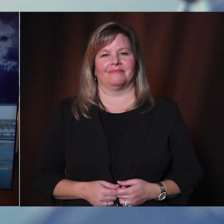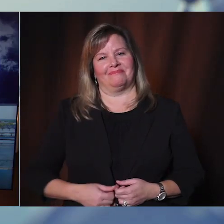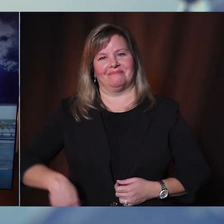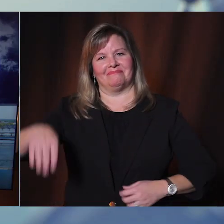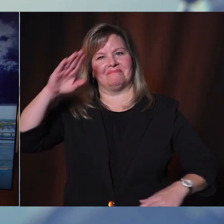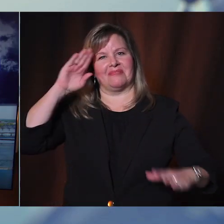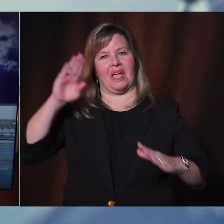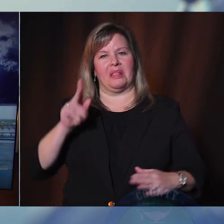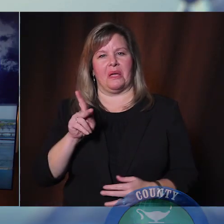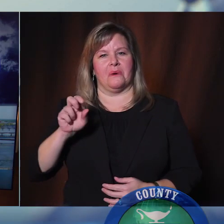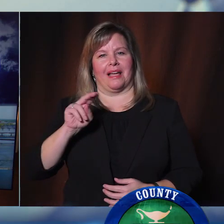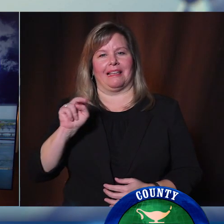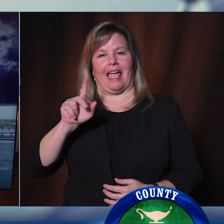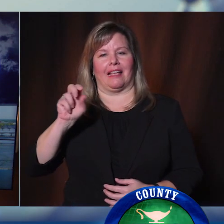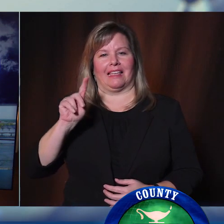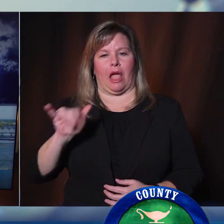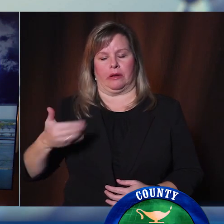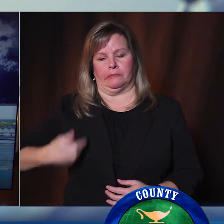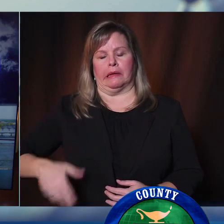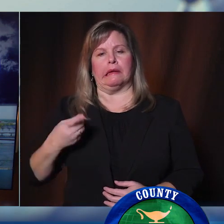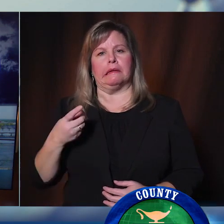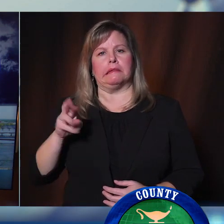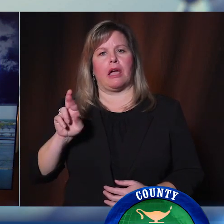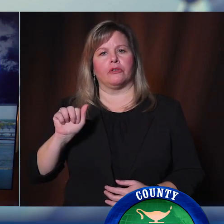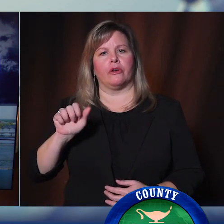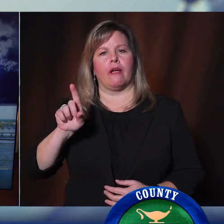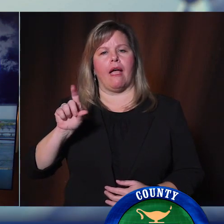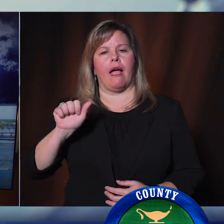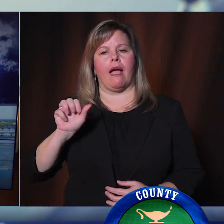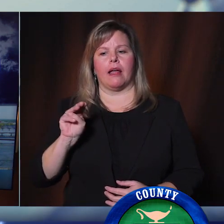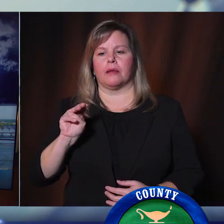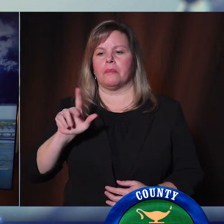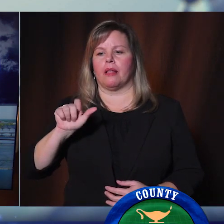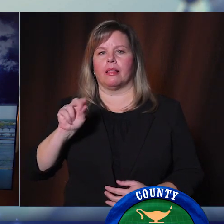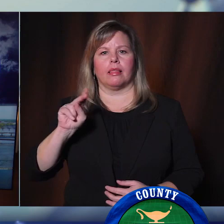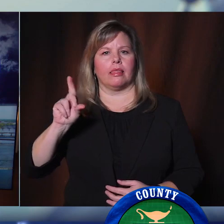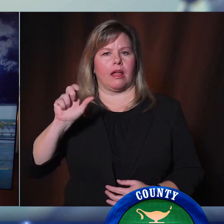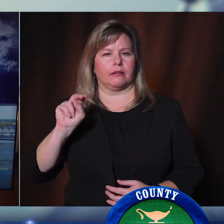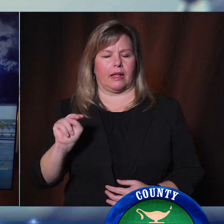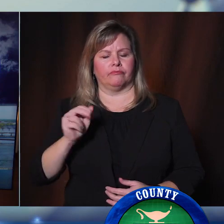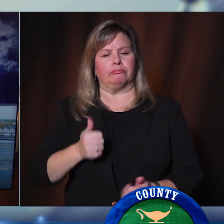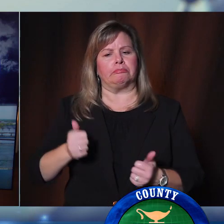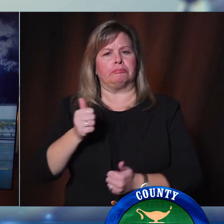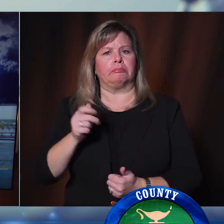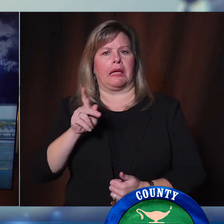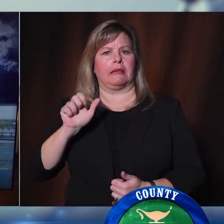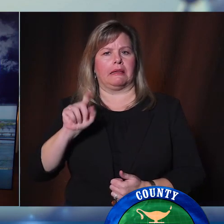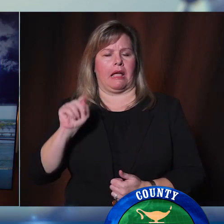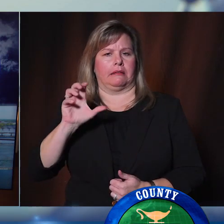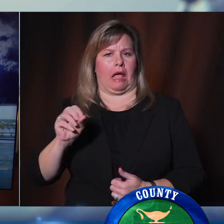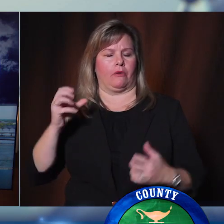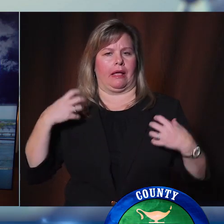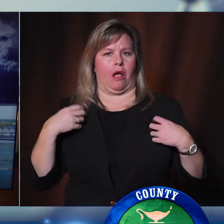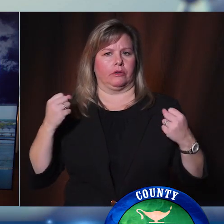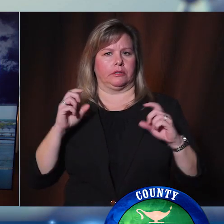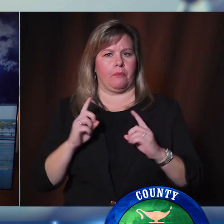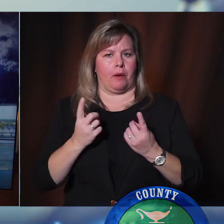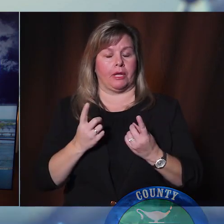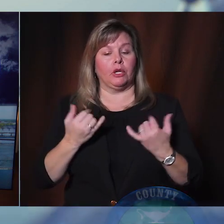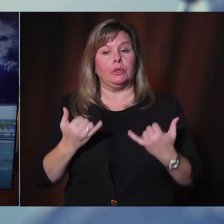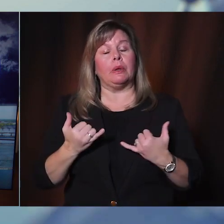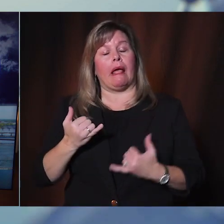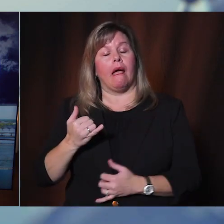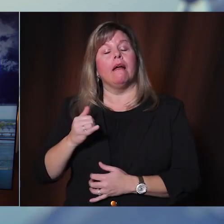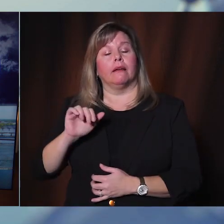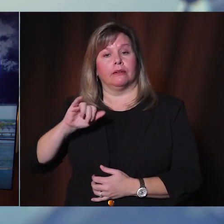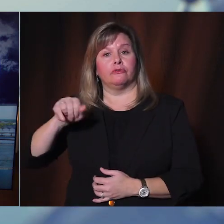Hello Kent County, I'm Dr. Adam London, Director of the Kent County Health Department. Today is January 7th and I want to bring you this special urgent